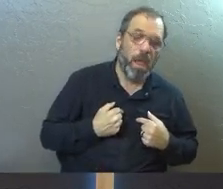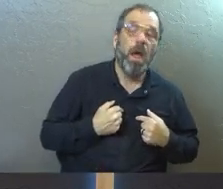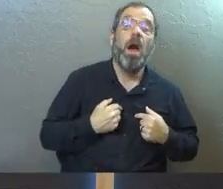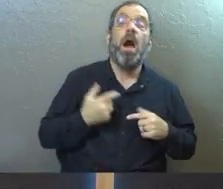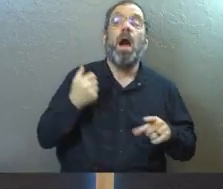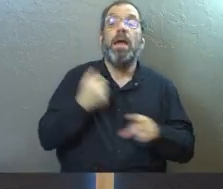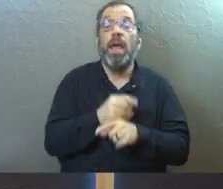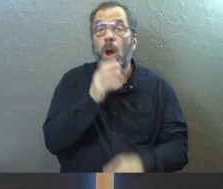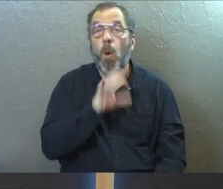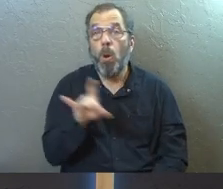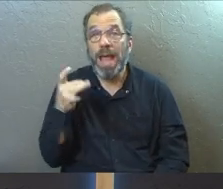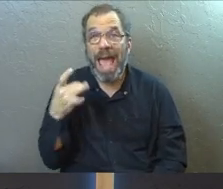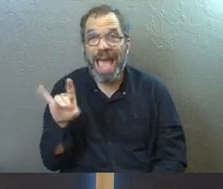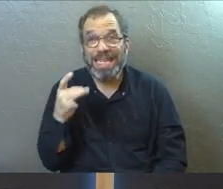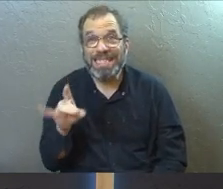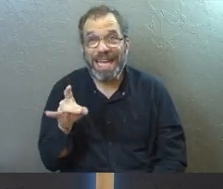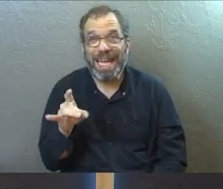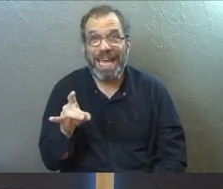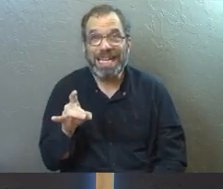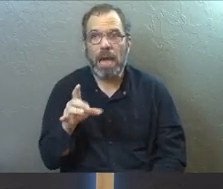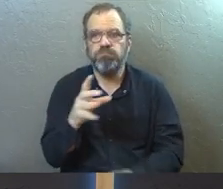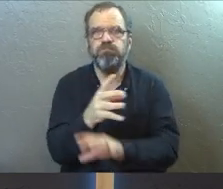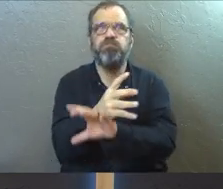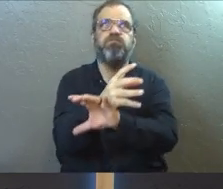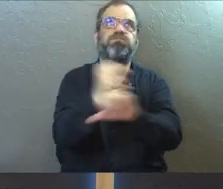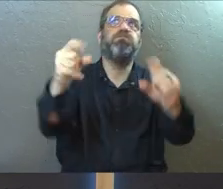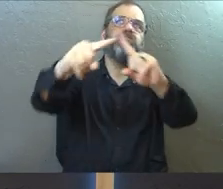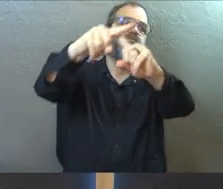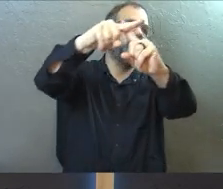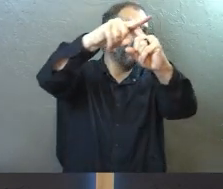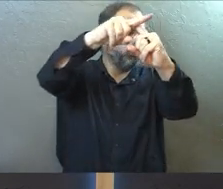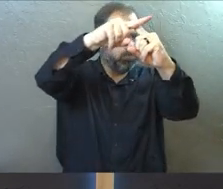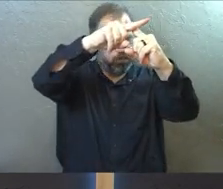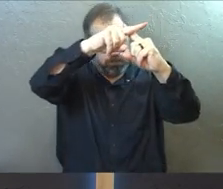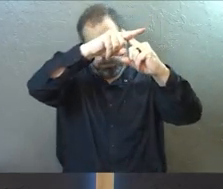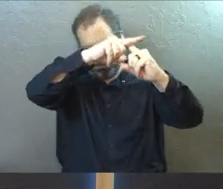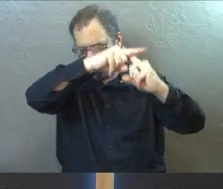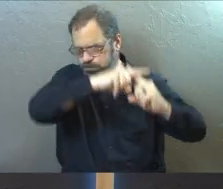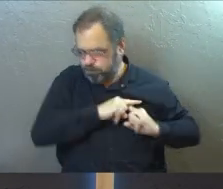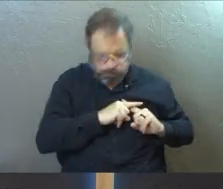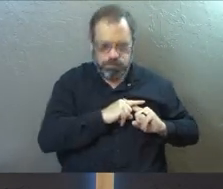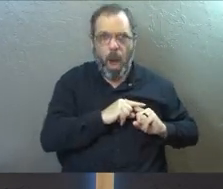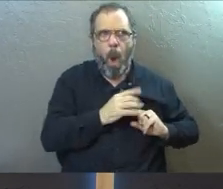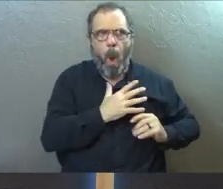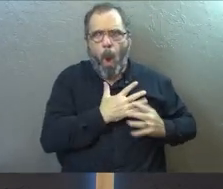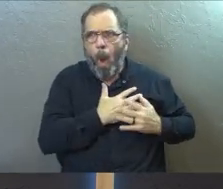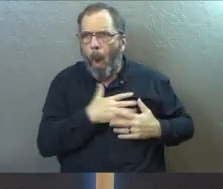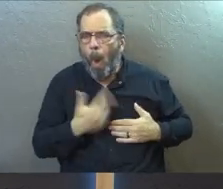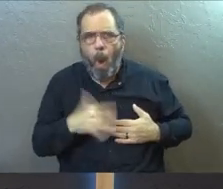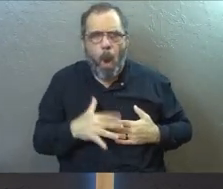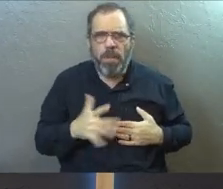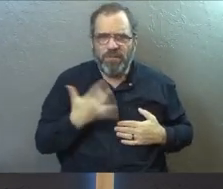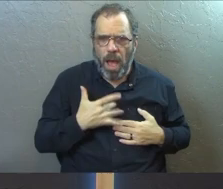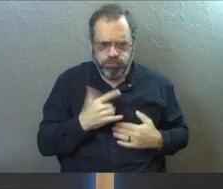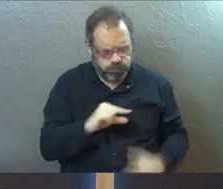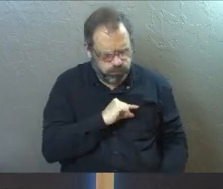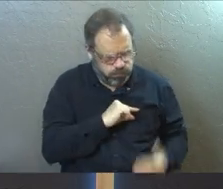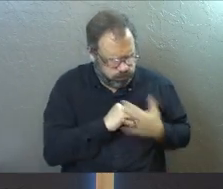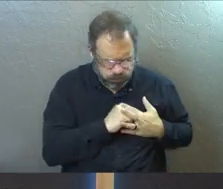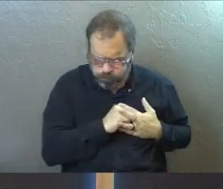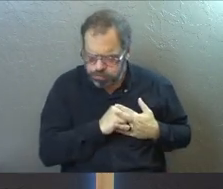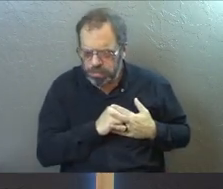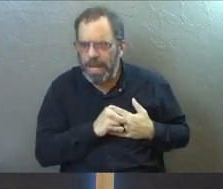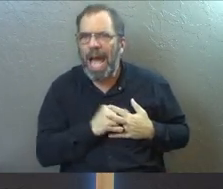When I was 18 years old, I did get radically saved. And once that had happened for real in my life, I felt a conviction